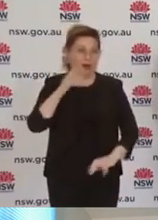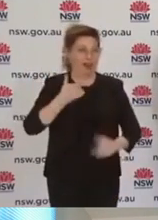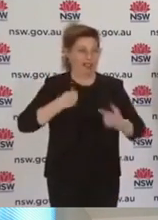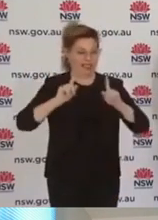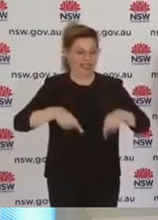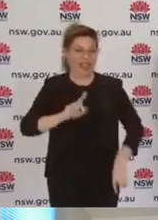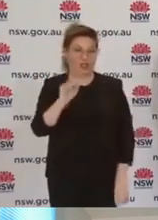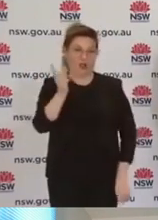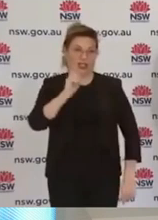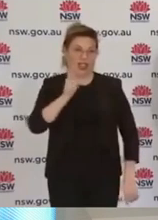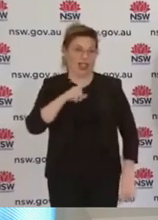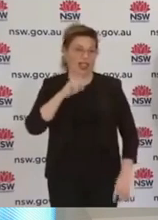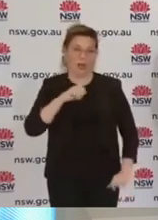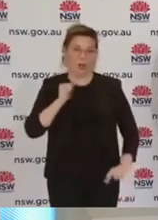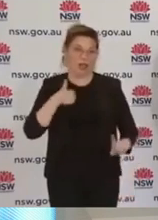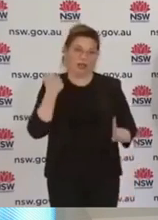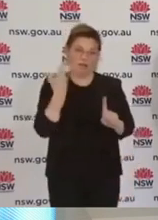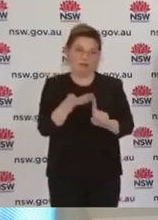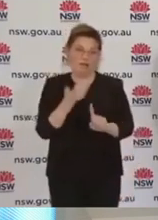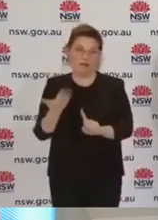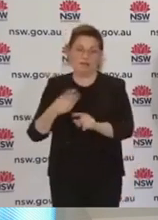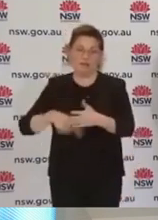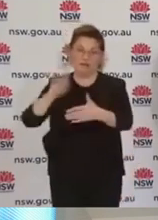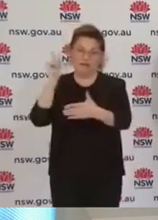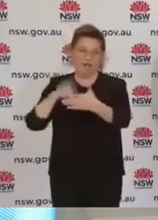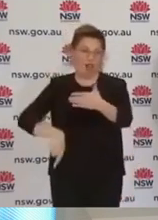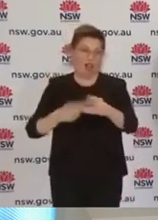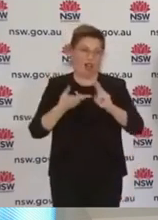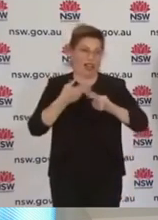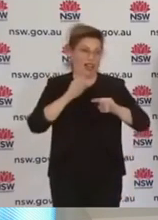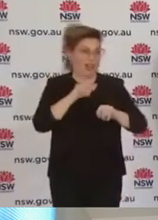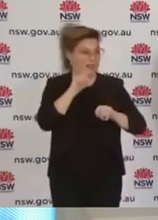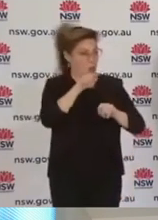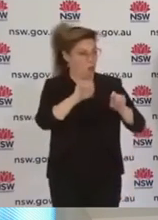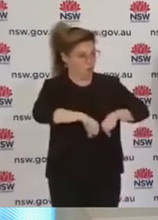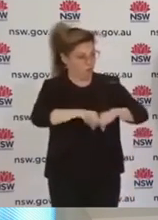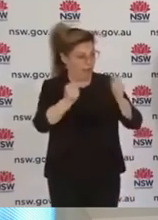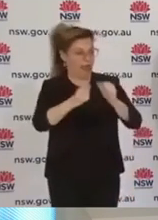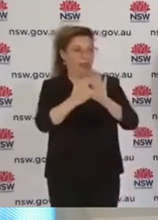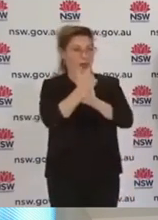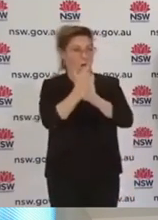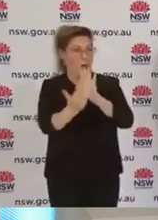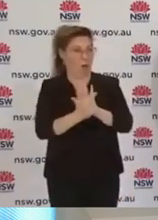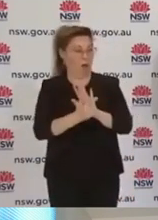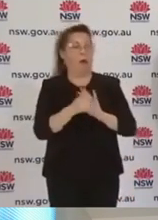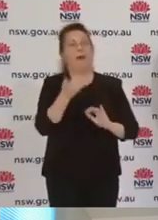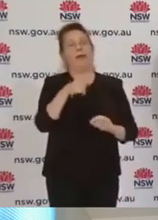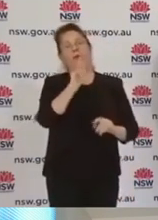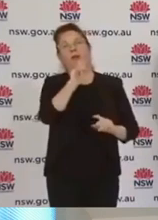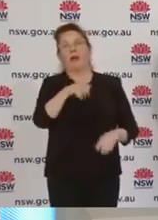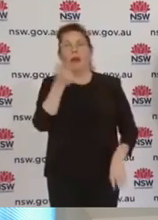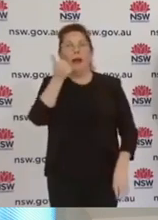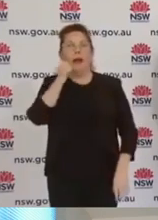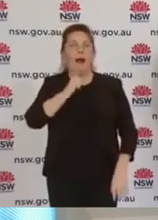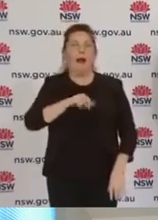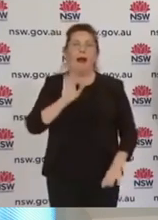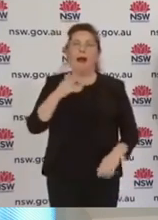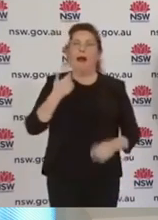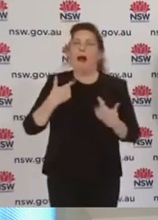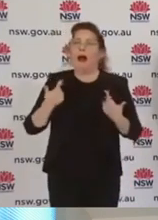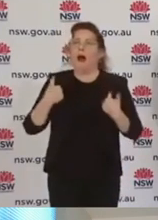So can I say to the members of the community out there, is that you may think that leaving your LGA to train is okay,